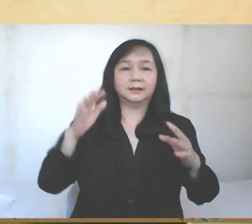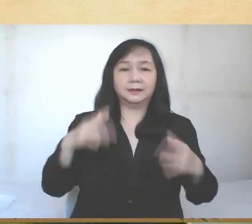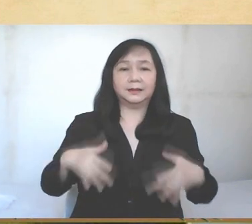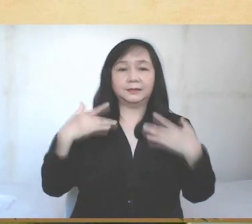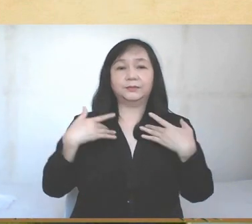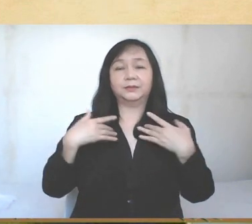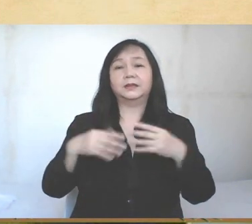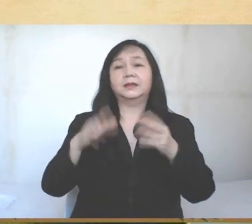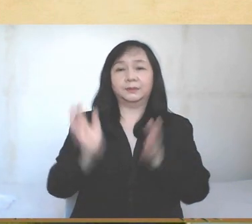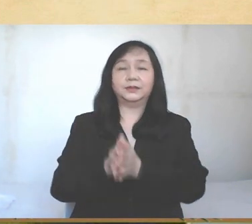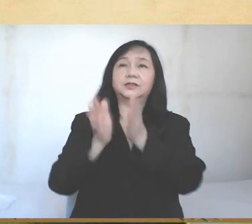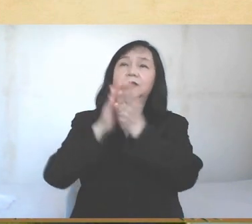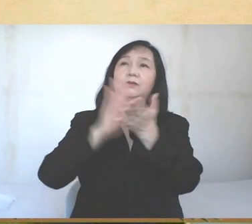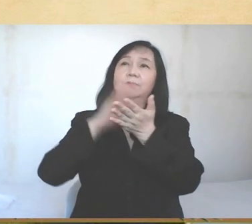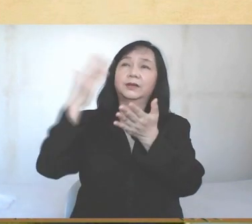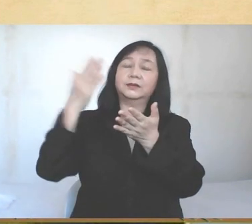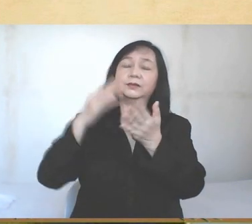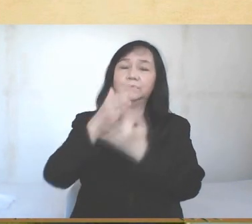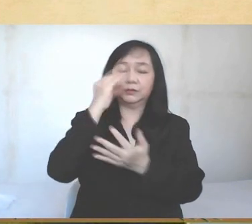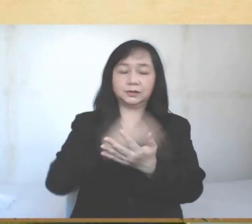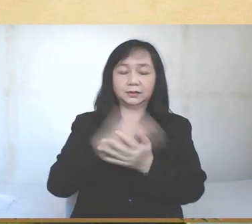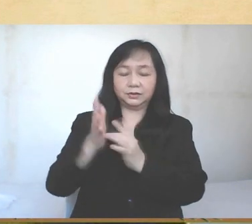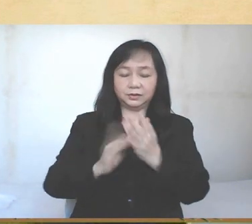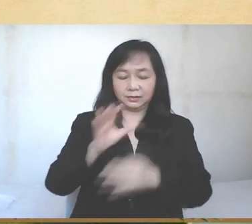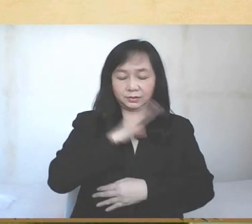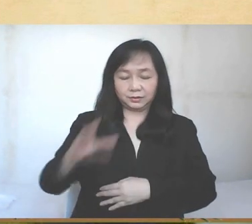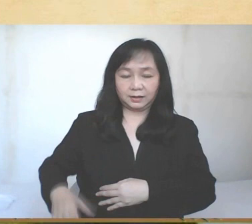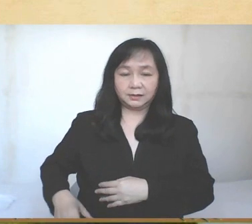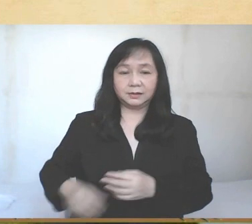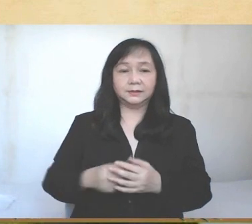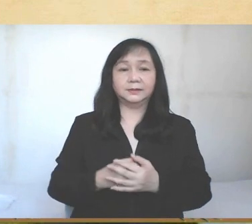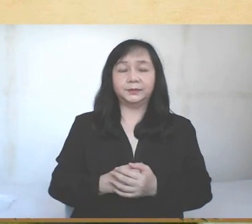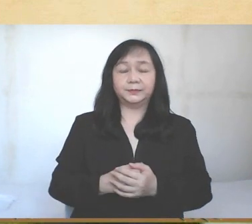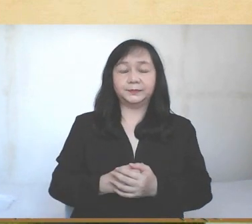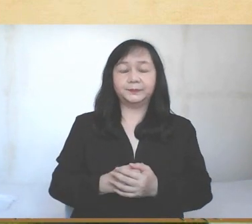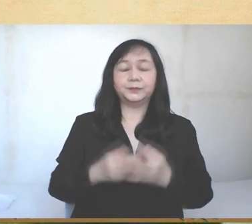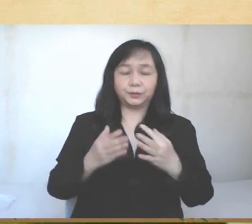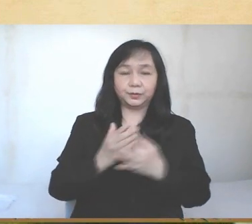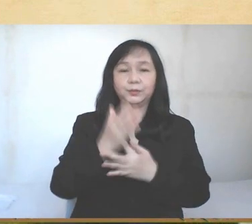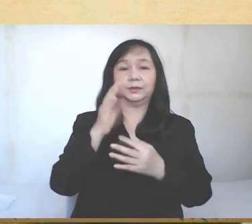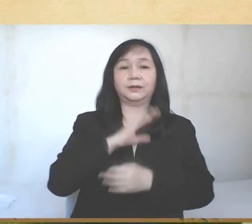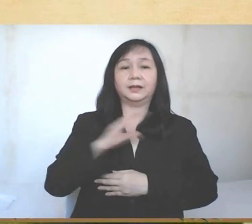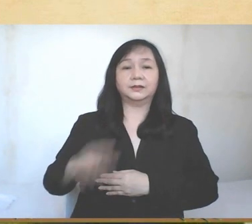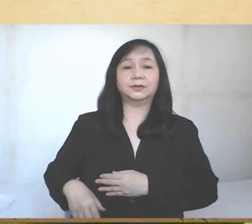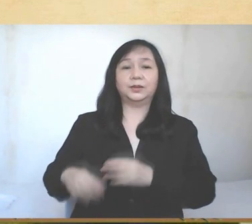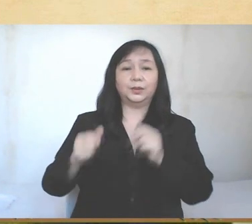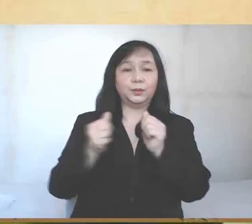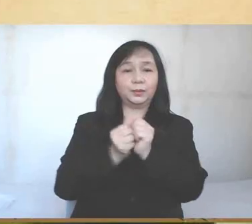merit to become heirs to eternal life, and may praise and glorify you through your Son, Jesus Christ.